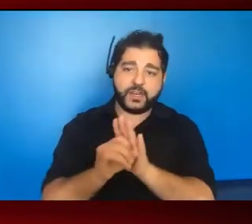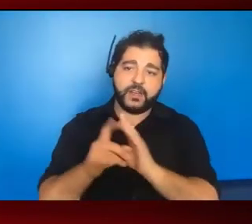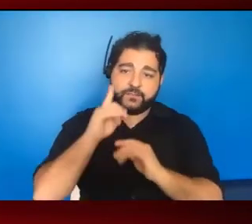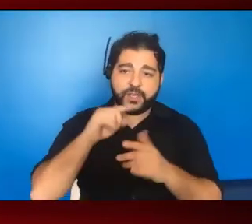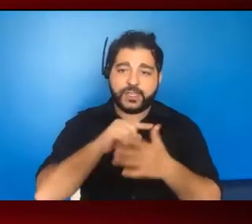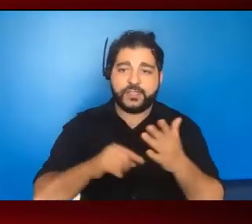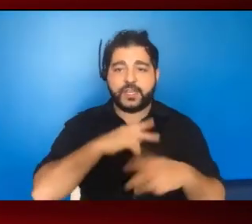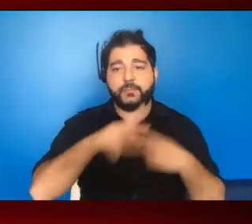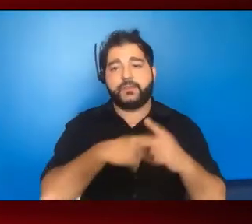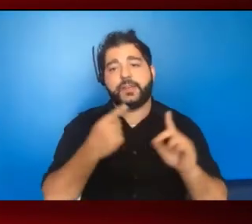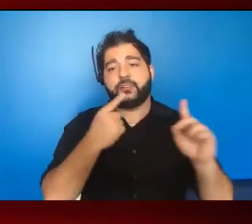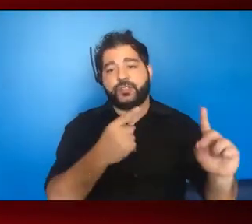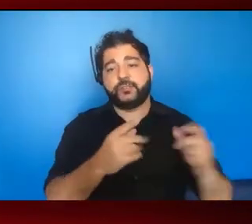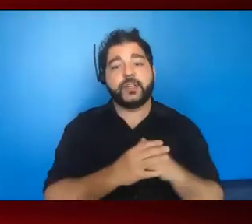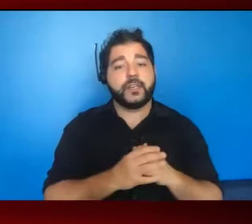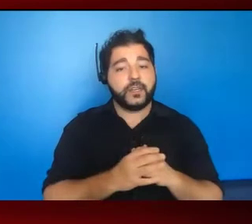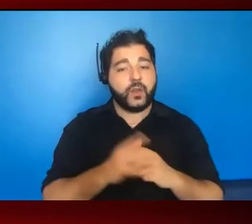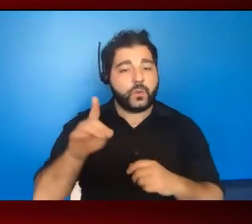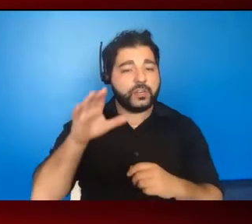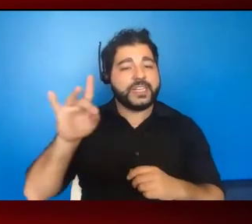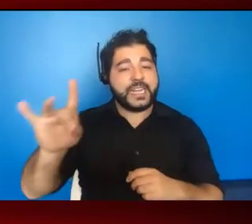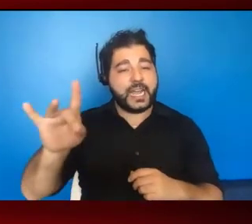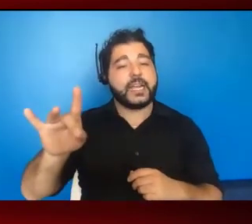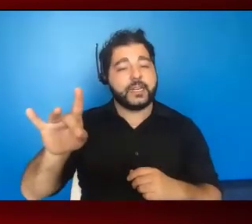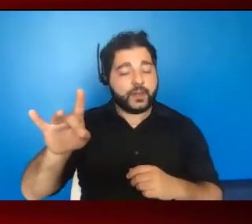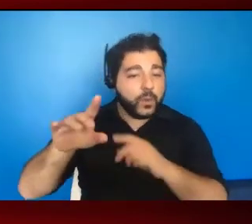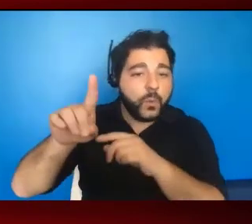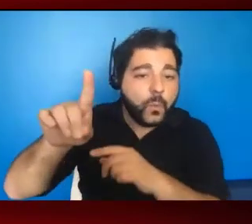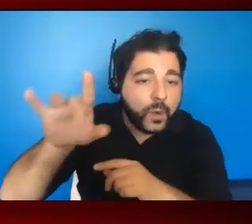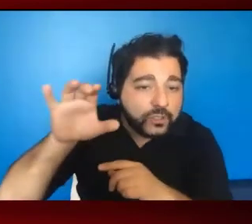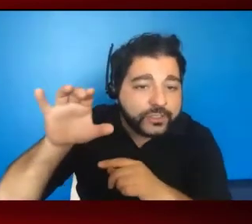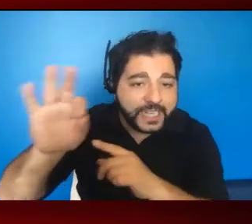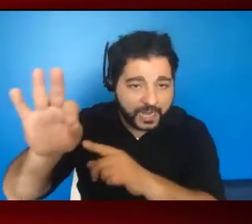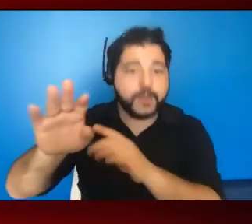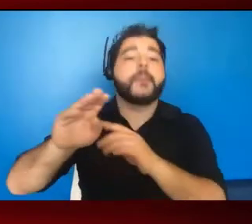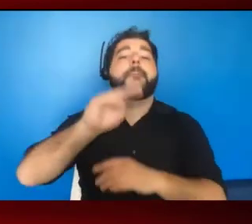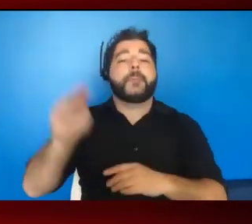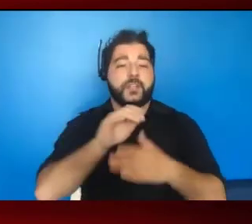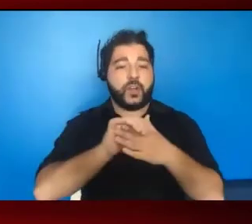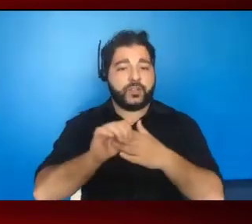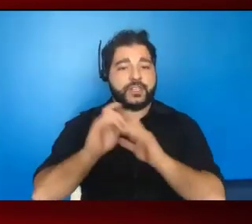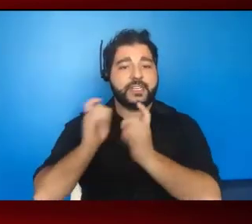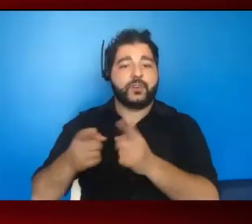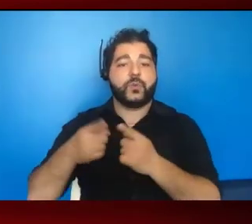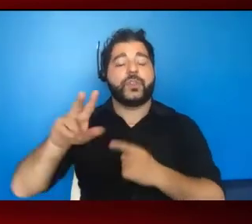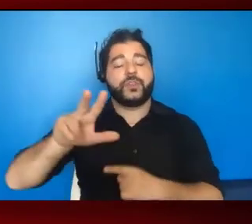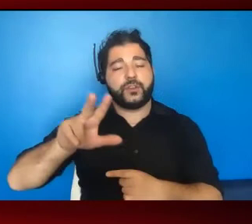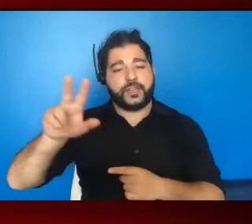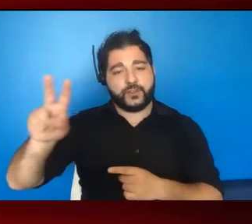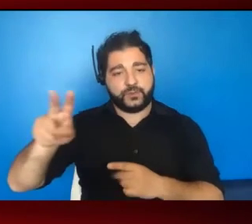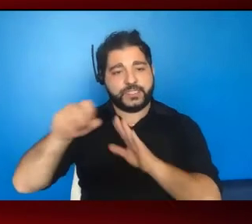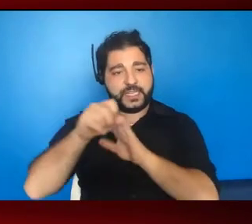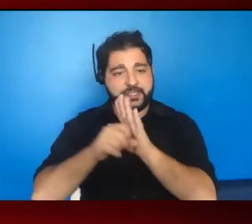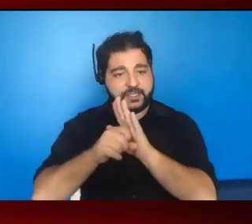this initiative. So $109 million went to 32 states and local health departments that represented the 57 EHE jurisdictions,